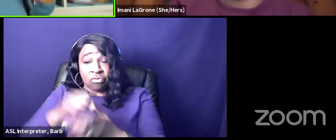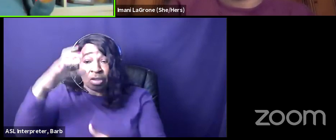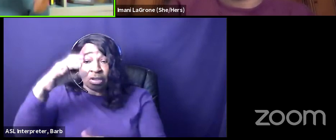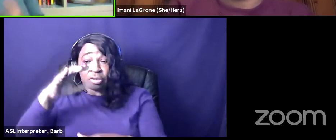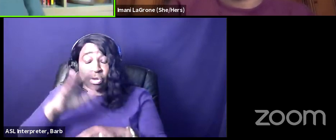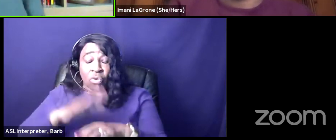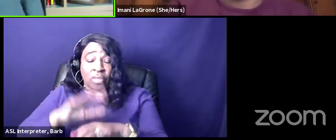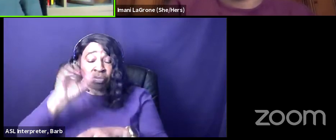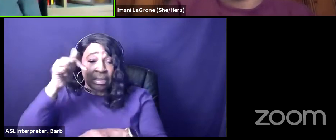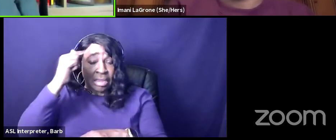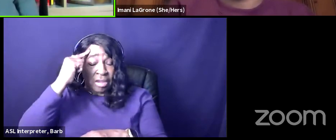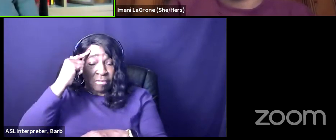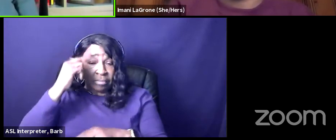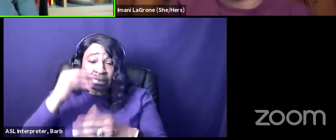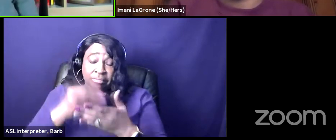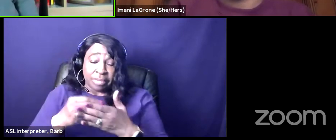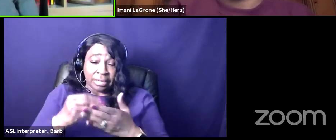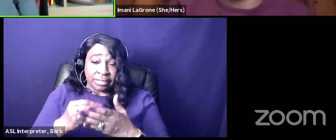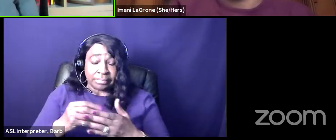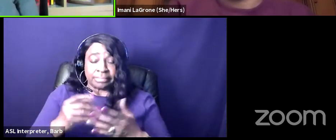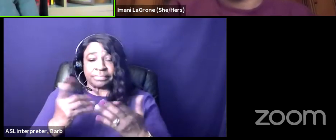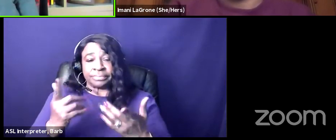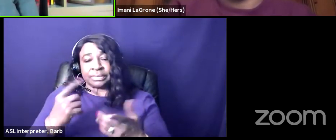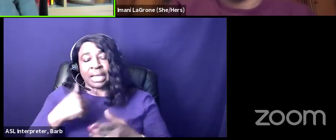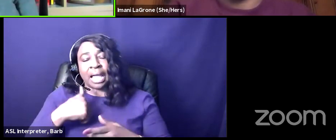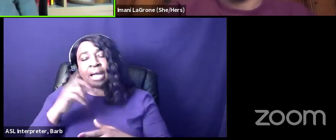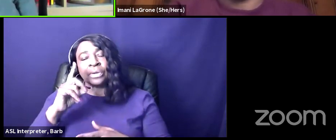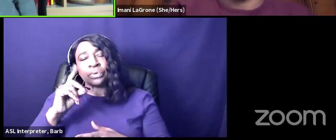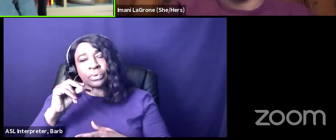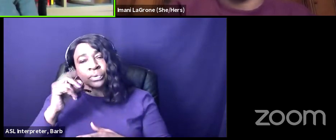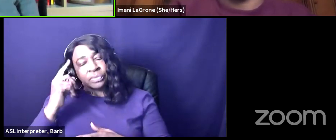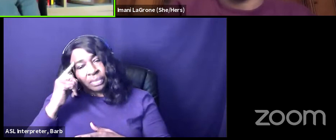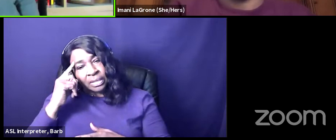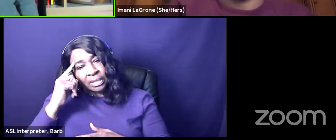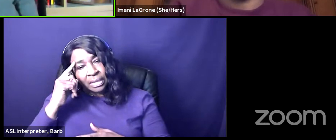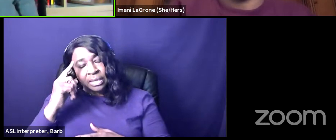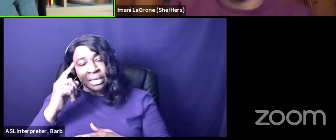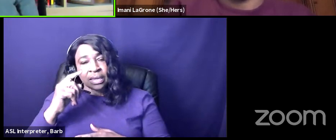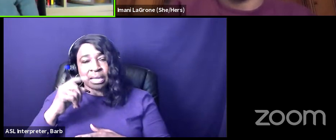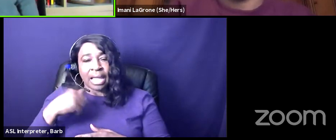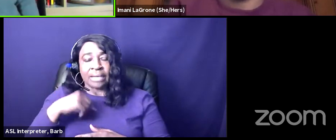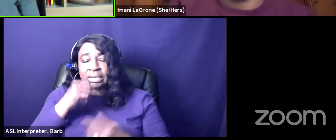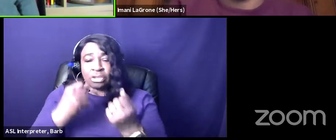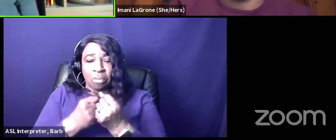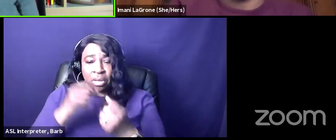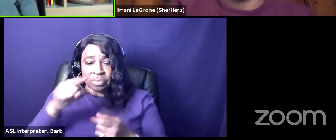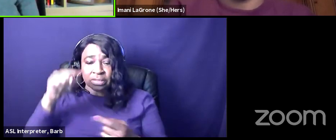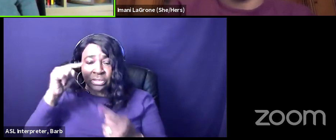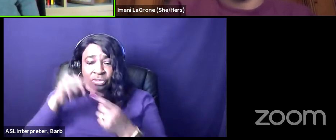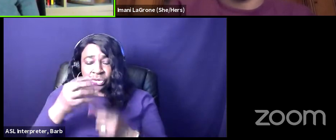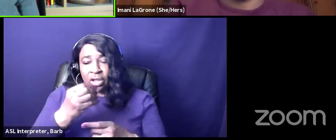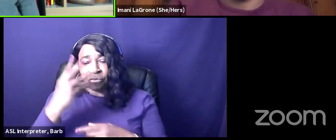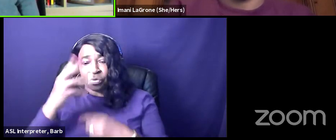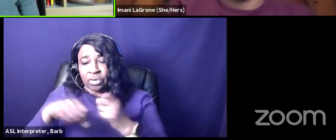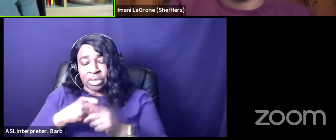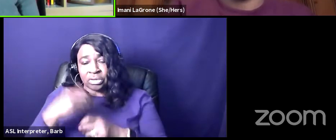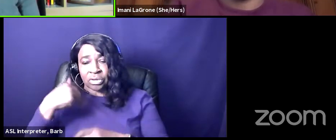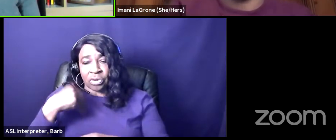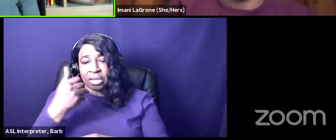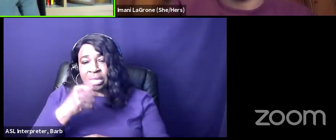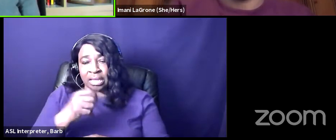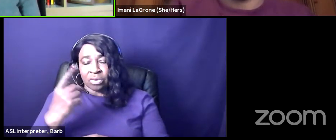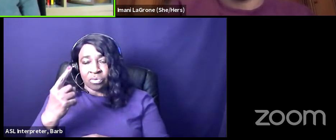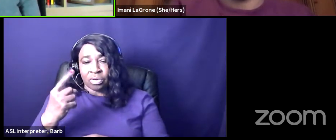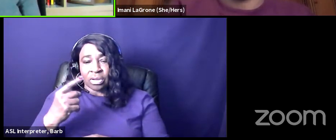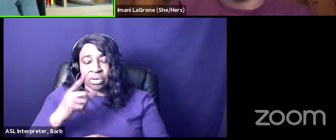there's that um i do think and i wasn't a fan of this up until a few years ago but you know for anyone who's been to